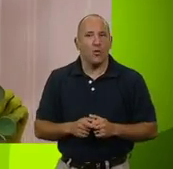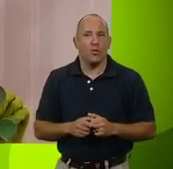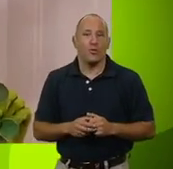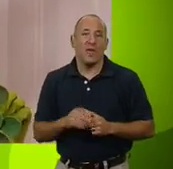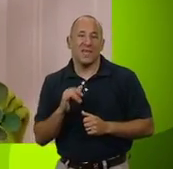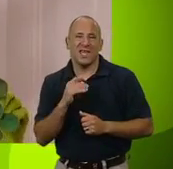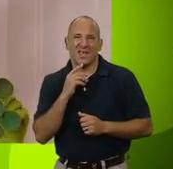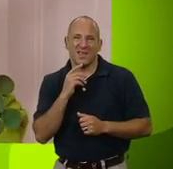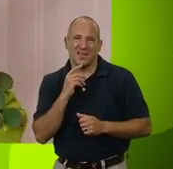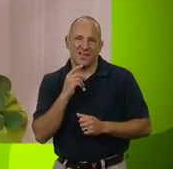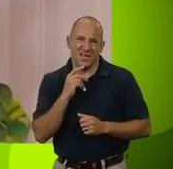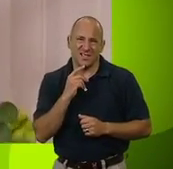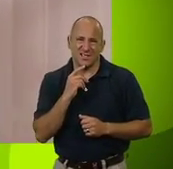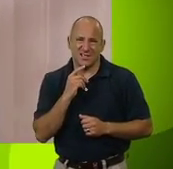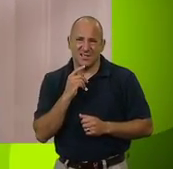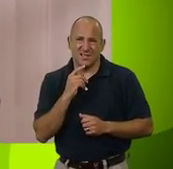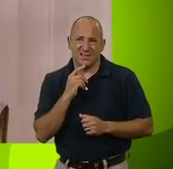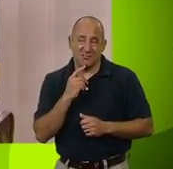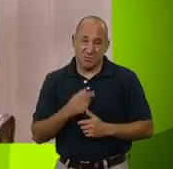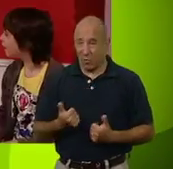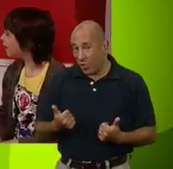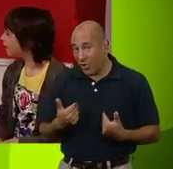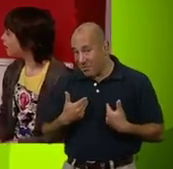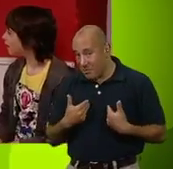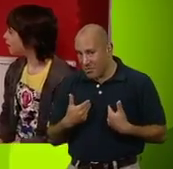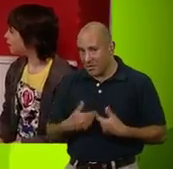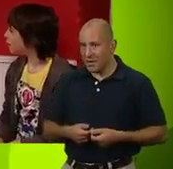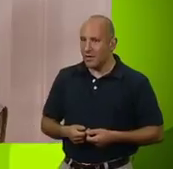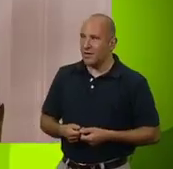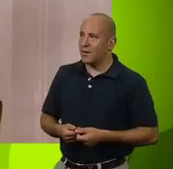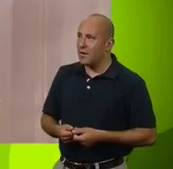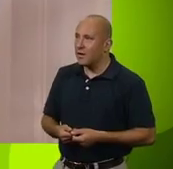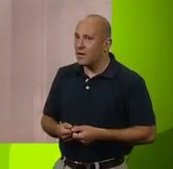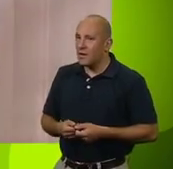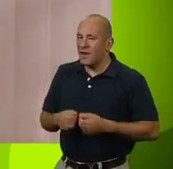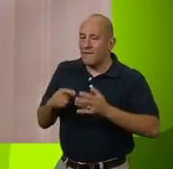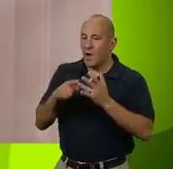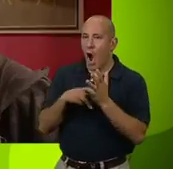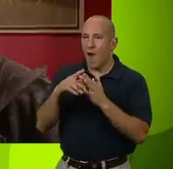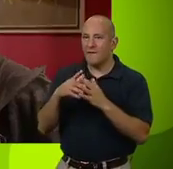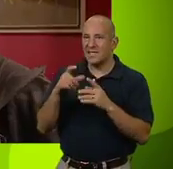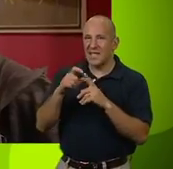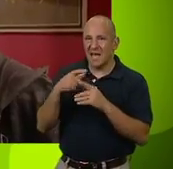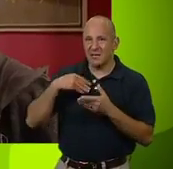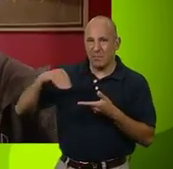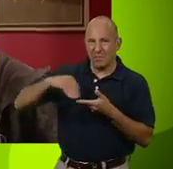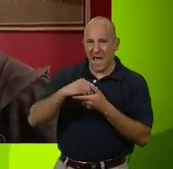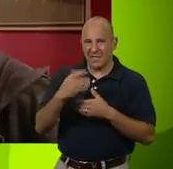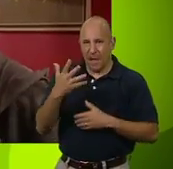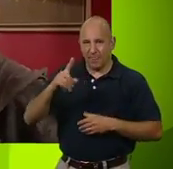Maybe. Yes, I am. Pretty cool, eh? If Oliver's dad's going to cough up ten grand